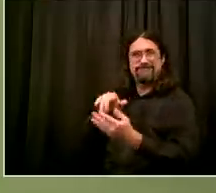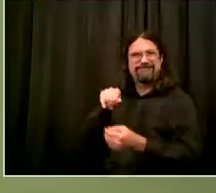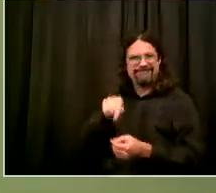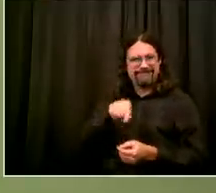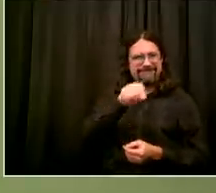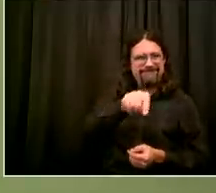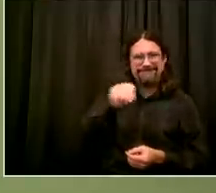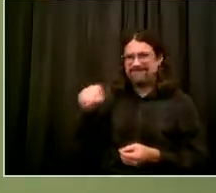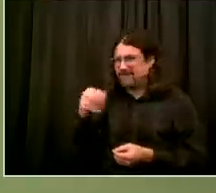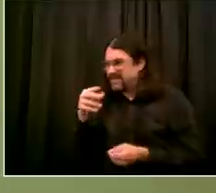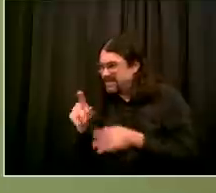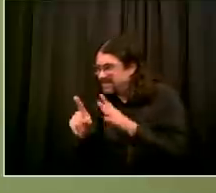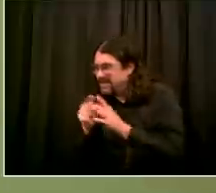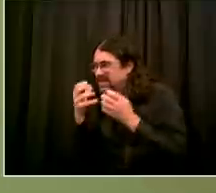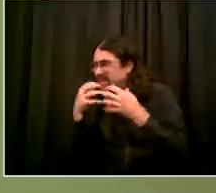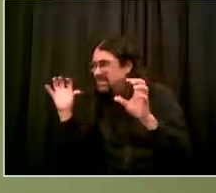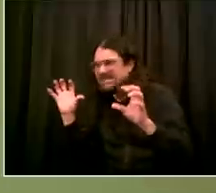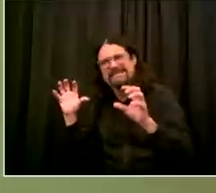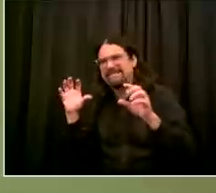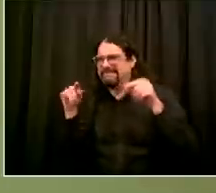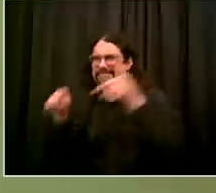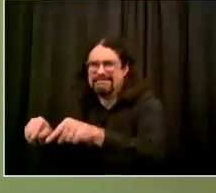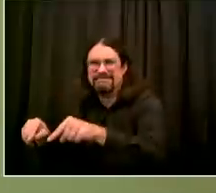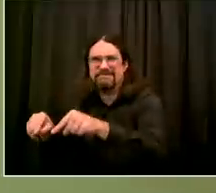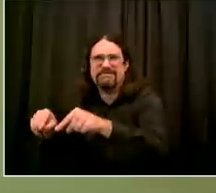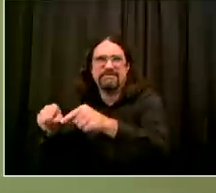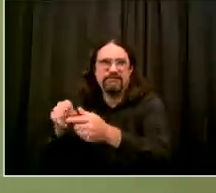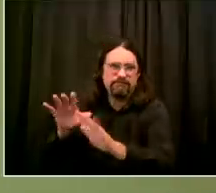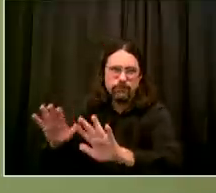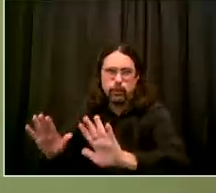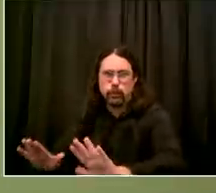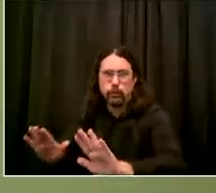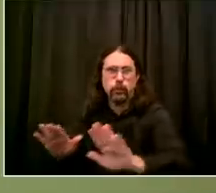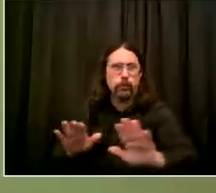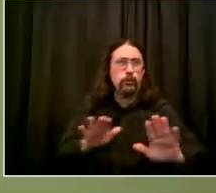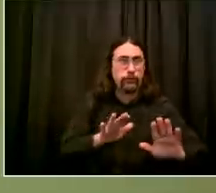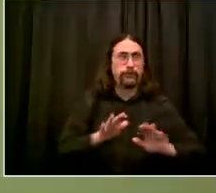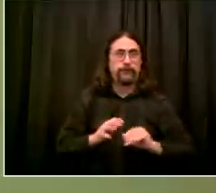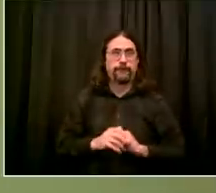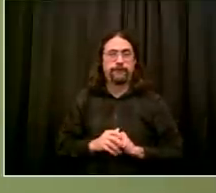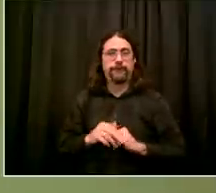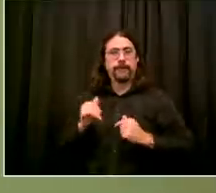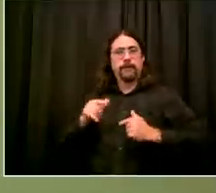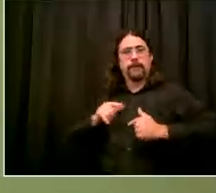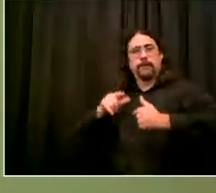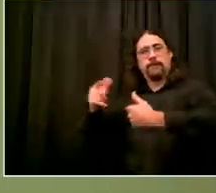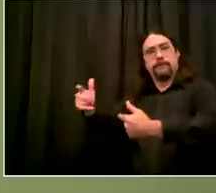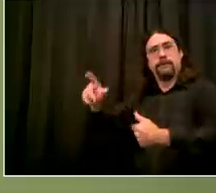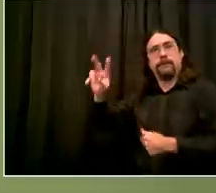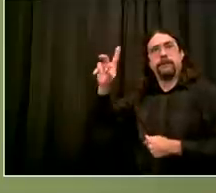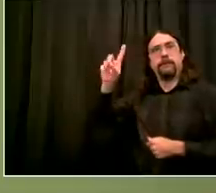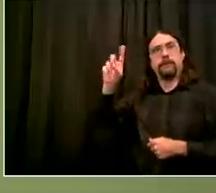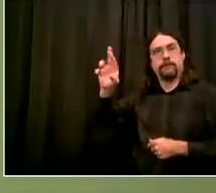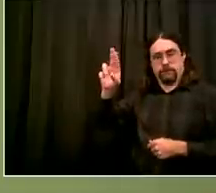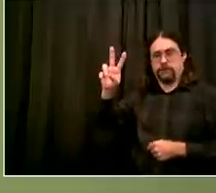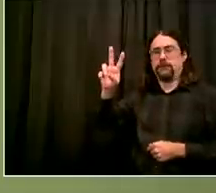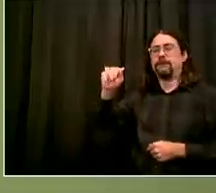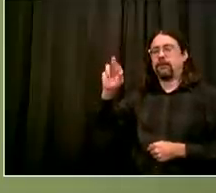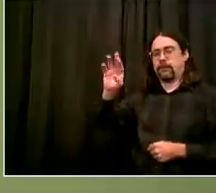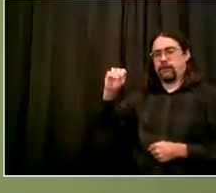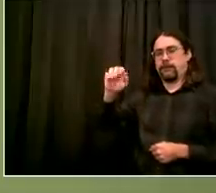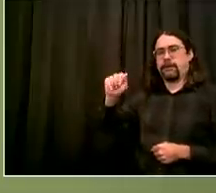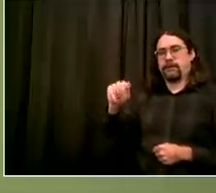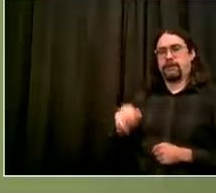keep our rates low and that includes uh in addition obviously to the test and trace score it includes all the very casual the cautious reopening of